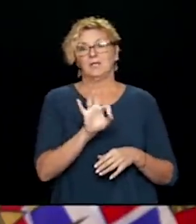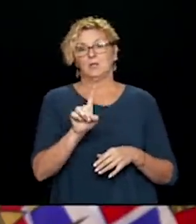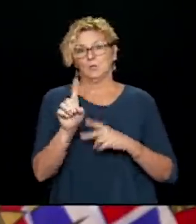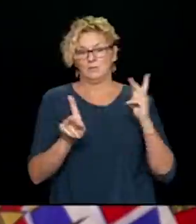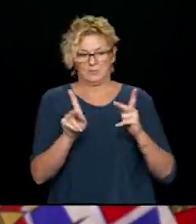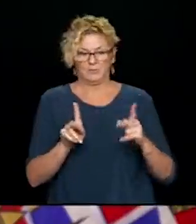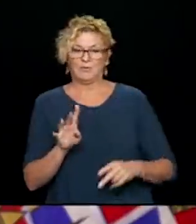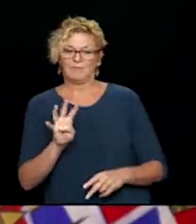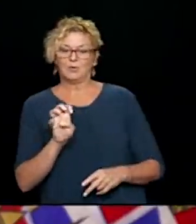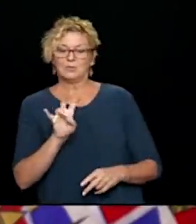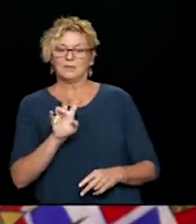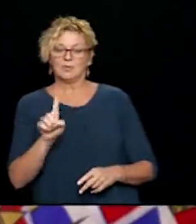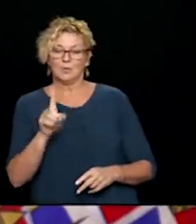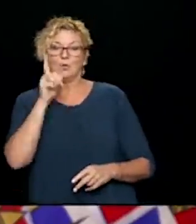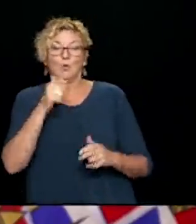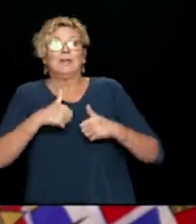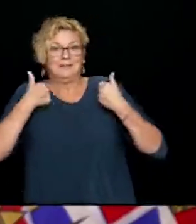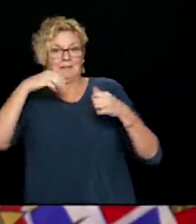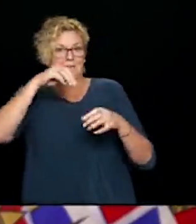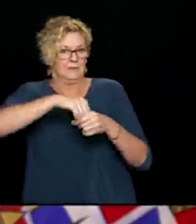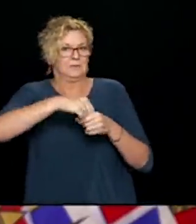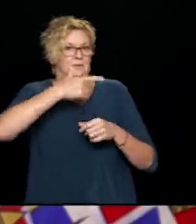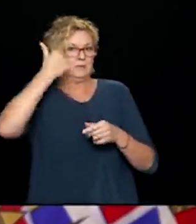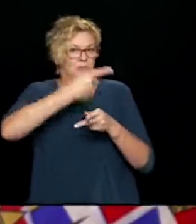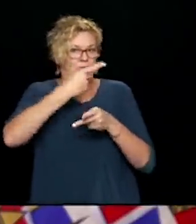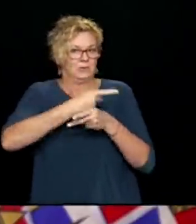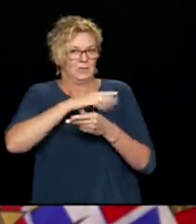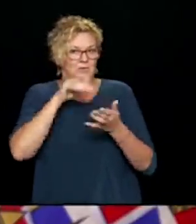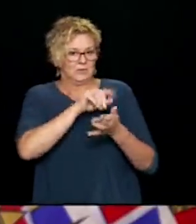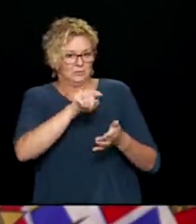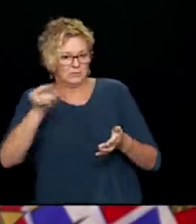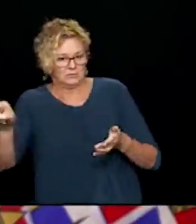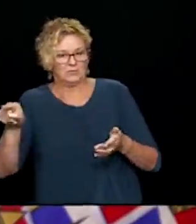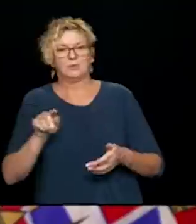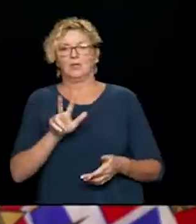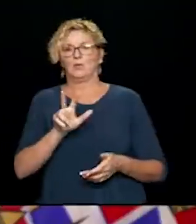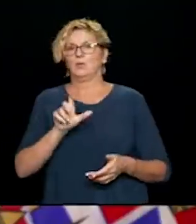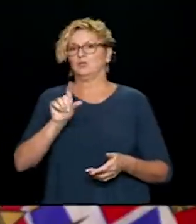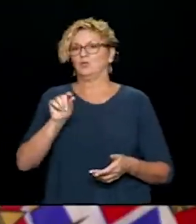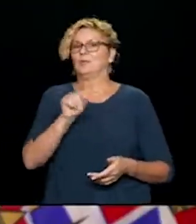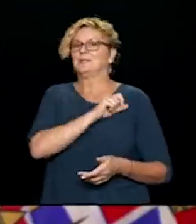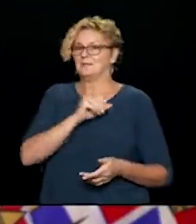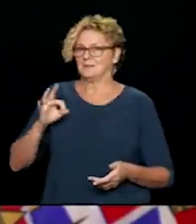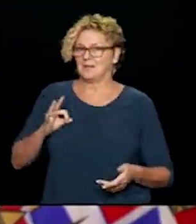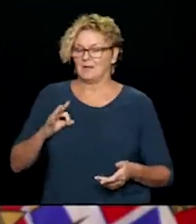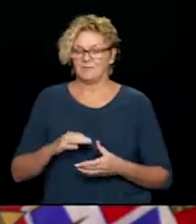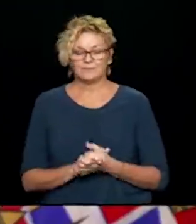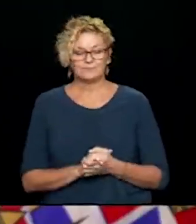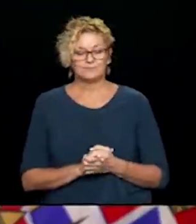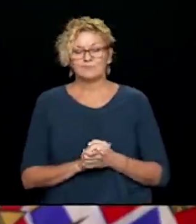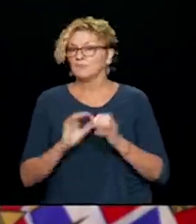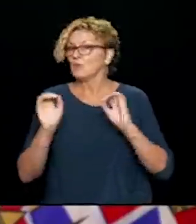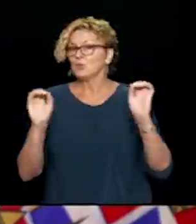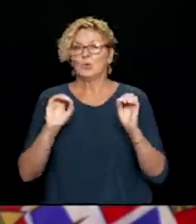people affected, including 471 residents and 320 staff. We have